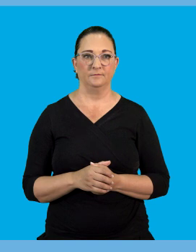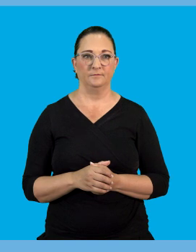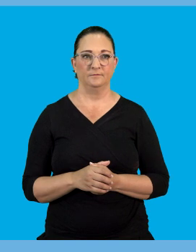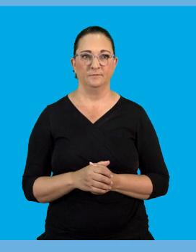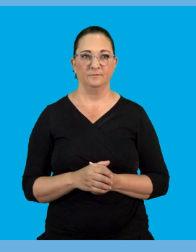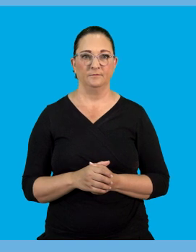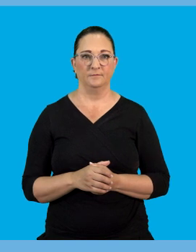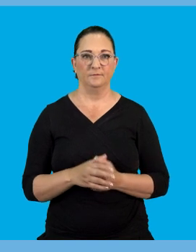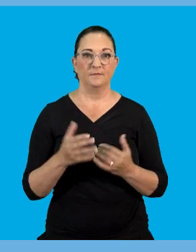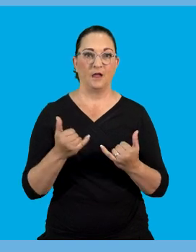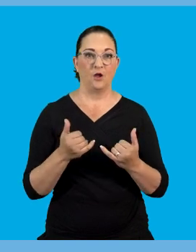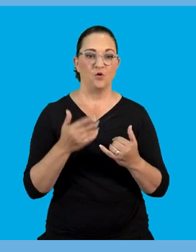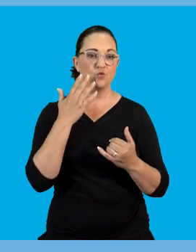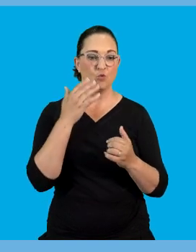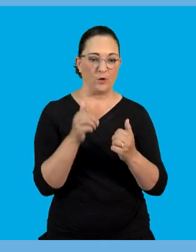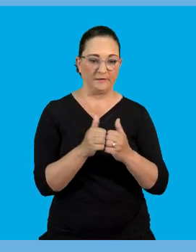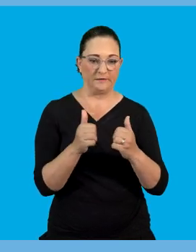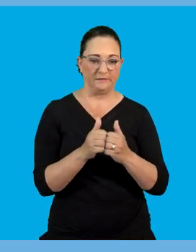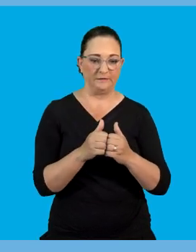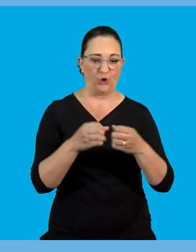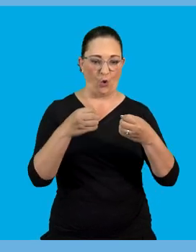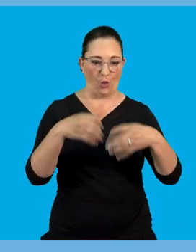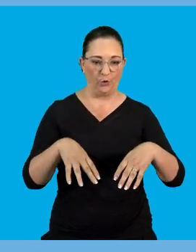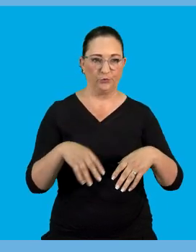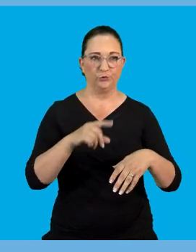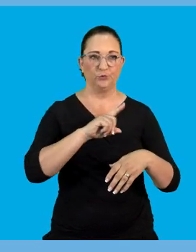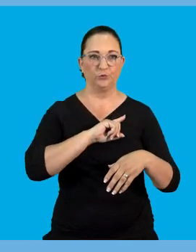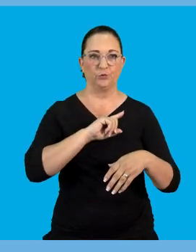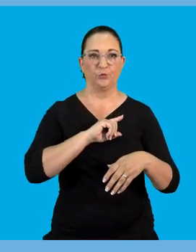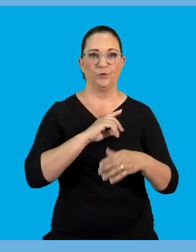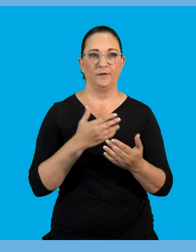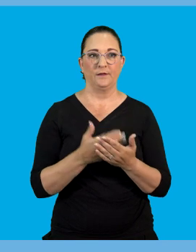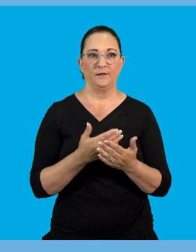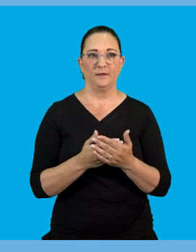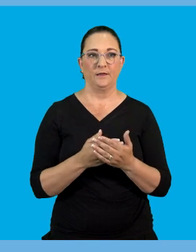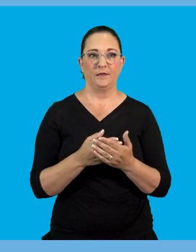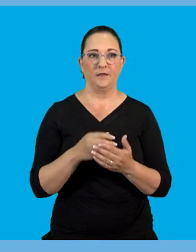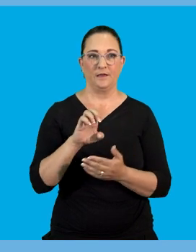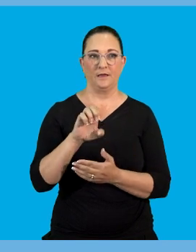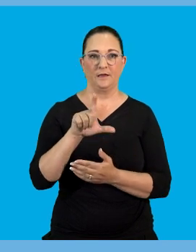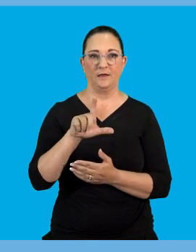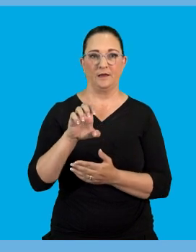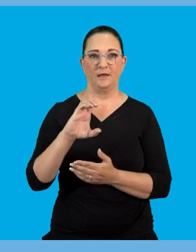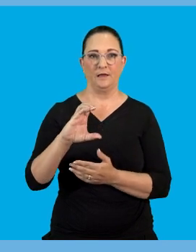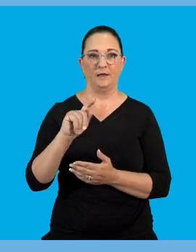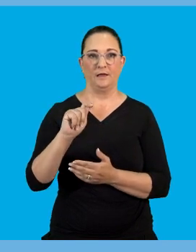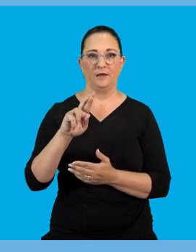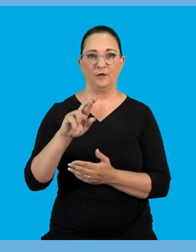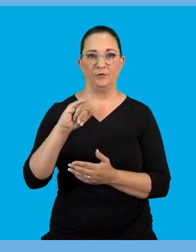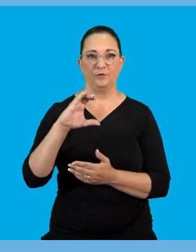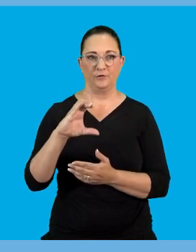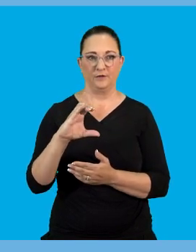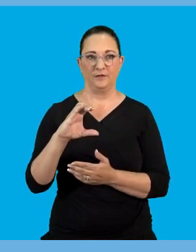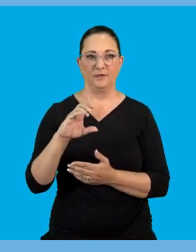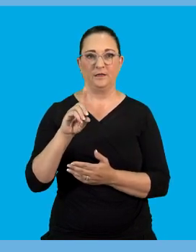Furthermore the loss of static electricity as charge moves off an object it is called electric discharge. Should it